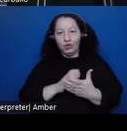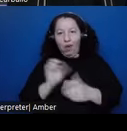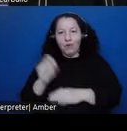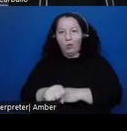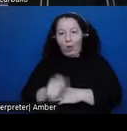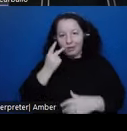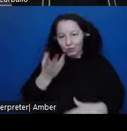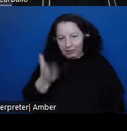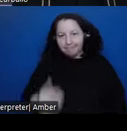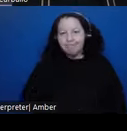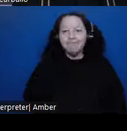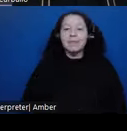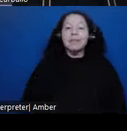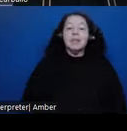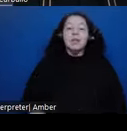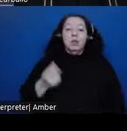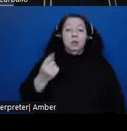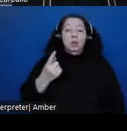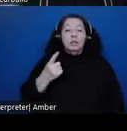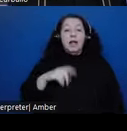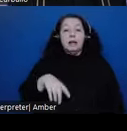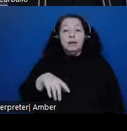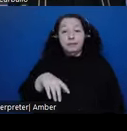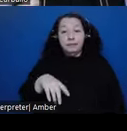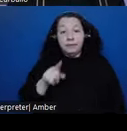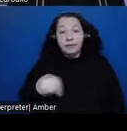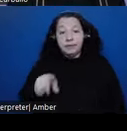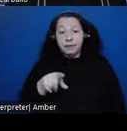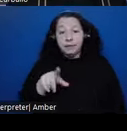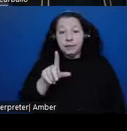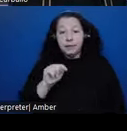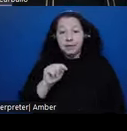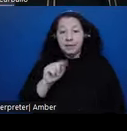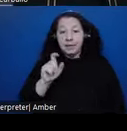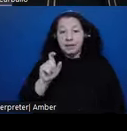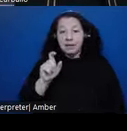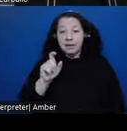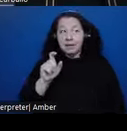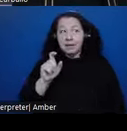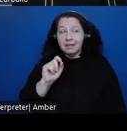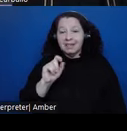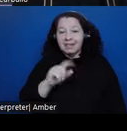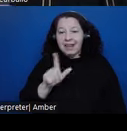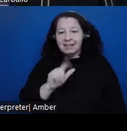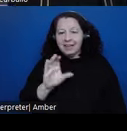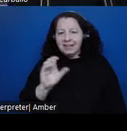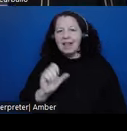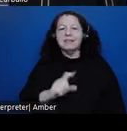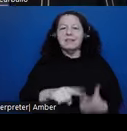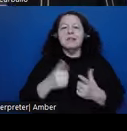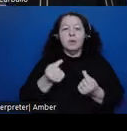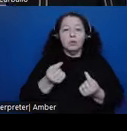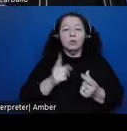So the Tlaxcala texts more depicted themselves like this was the front piece of the lienzo of